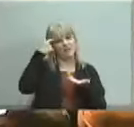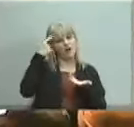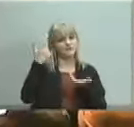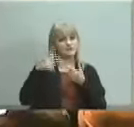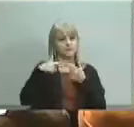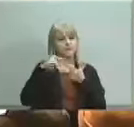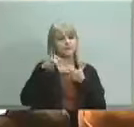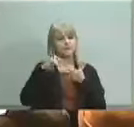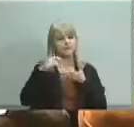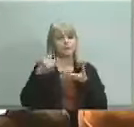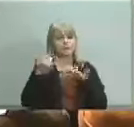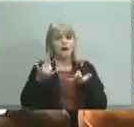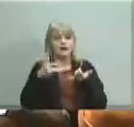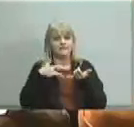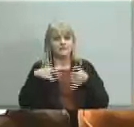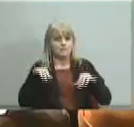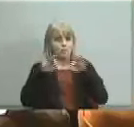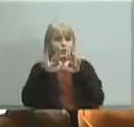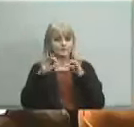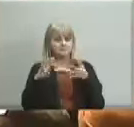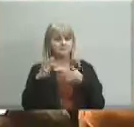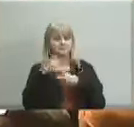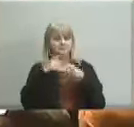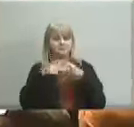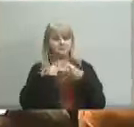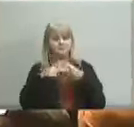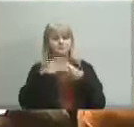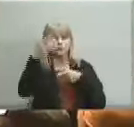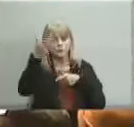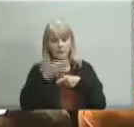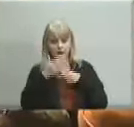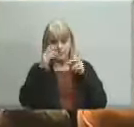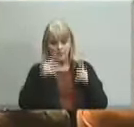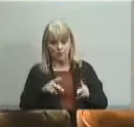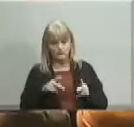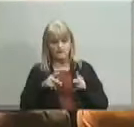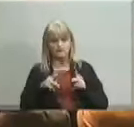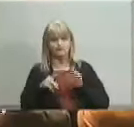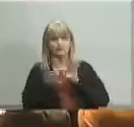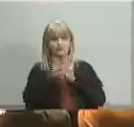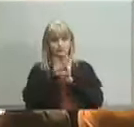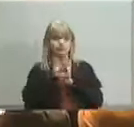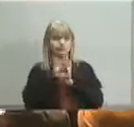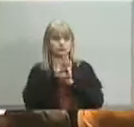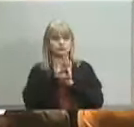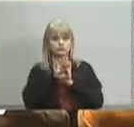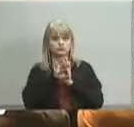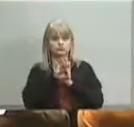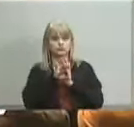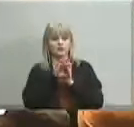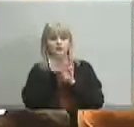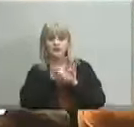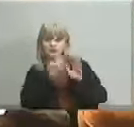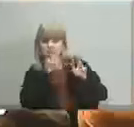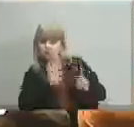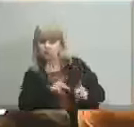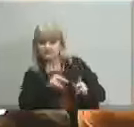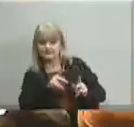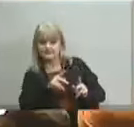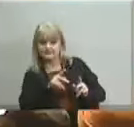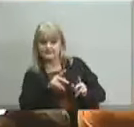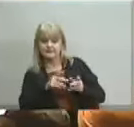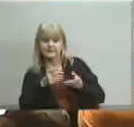is that whenever a person is hired or selected to be someone and we go back to uh if there's a